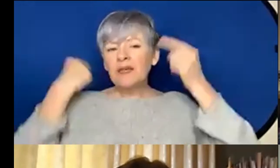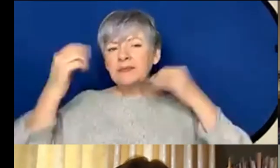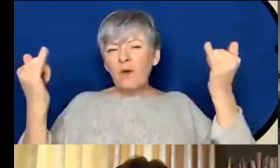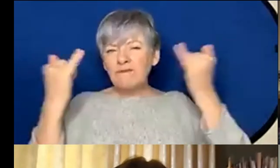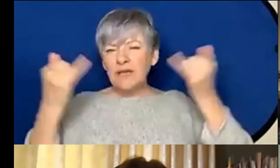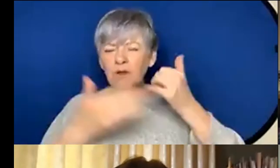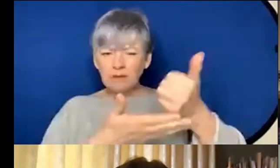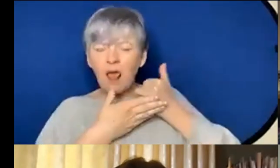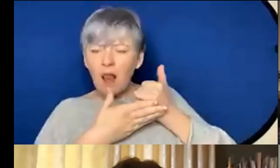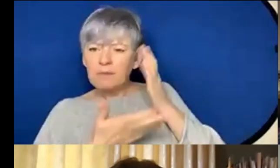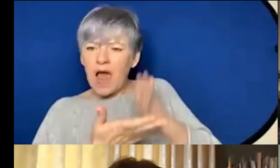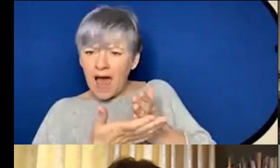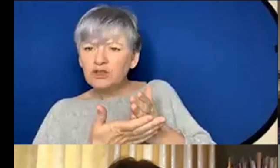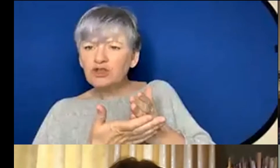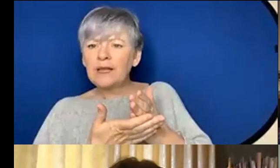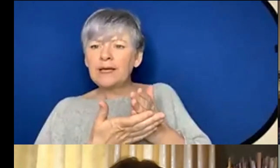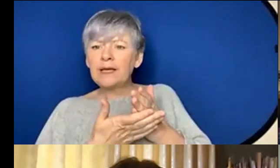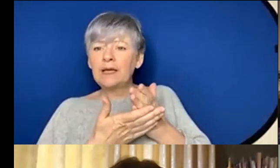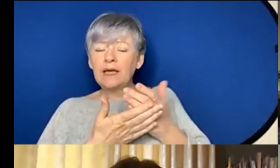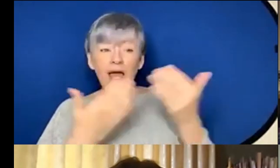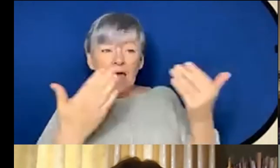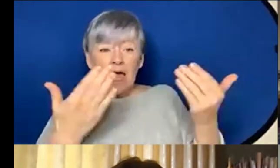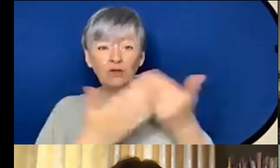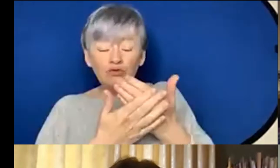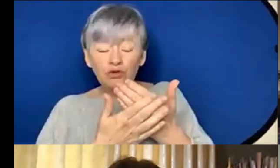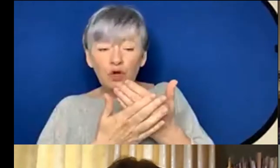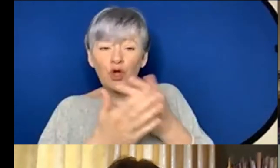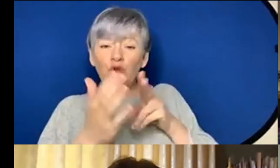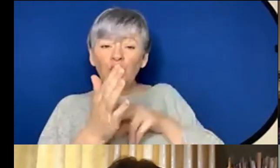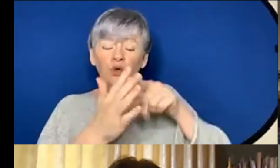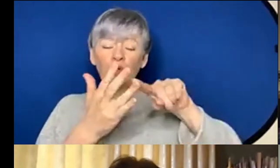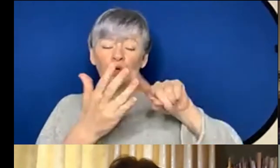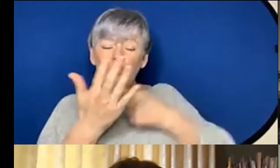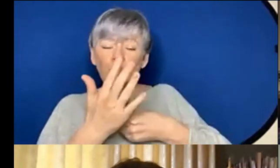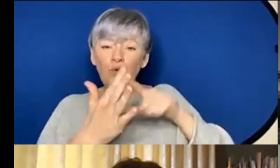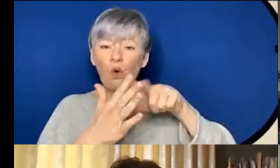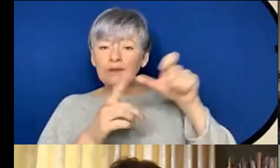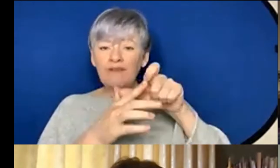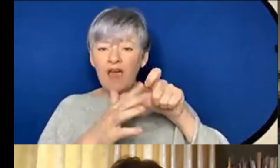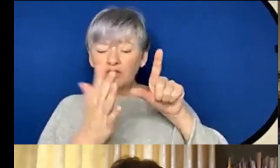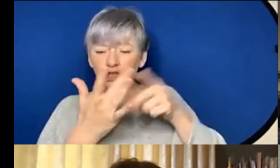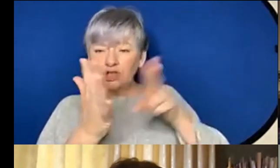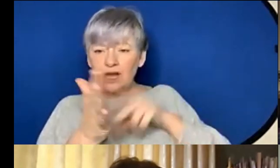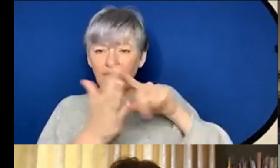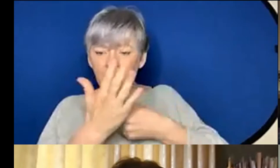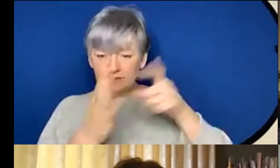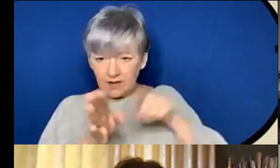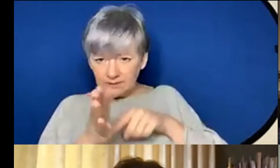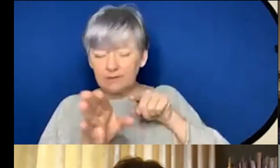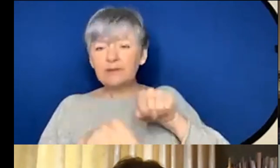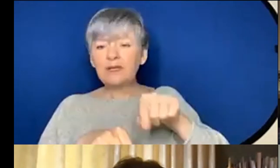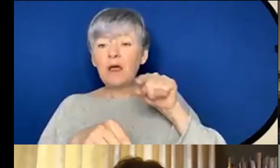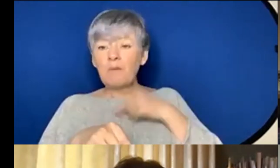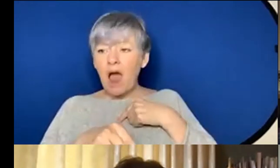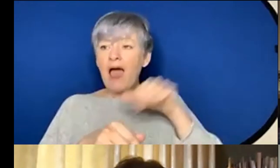help things and of course Neurodivergence I mean I mean I got to know Ben, Siobhan, Ryan, all those people as well and that's a